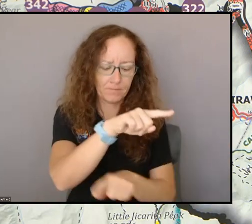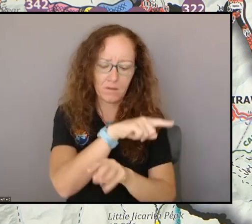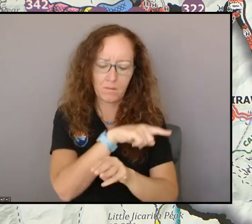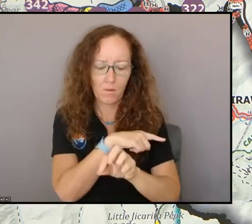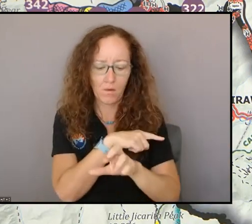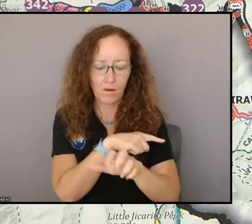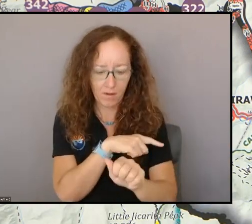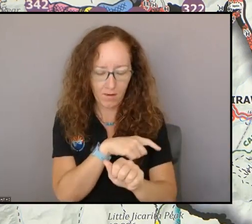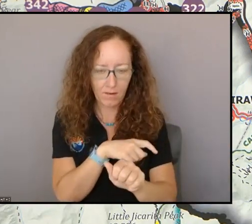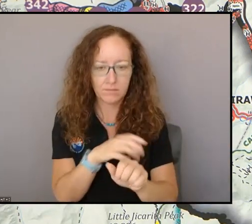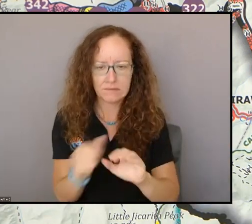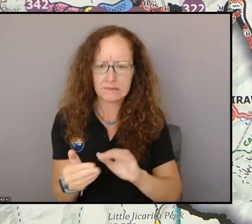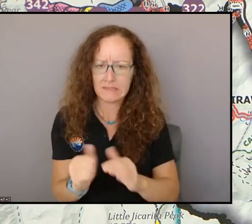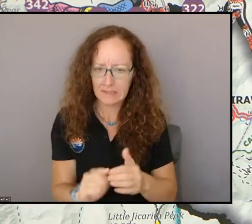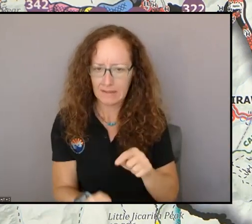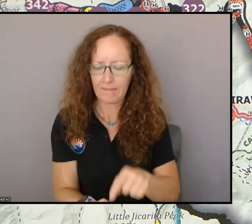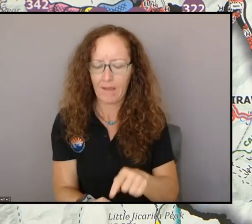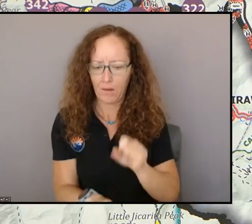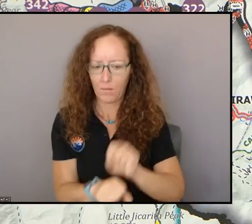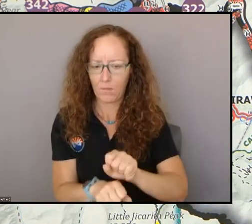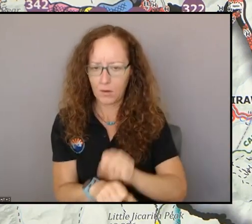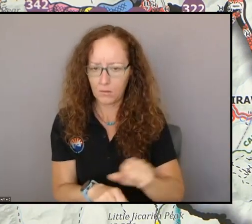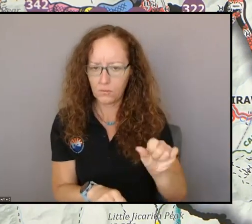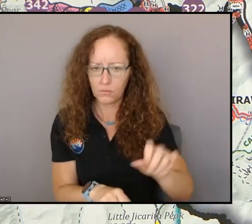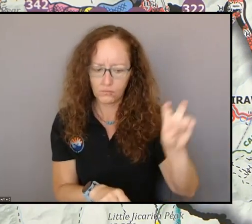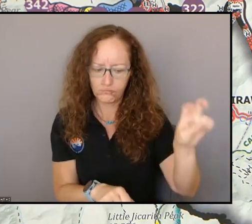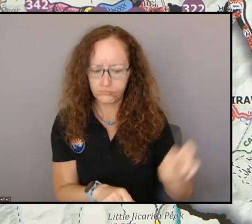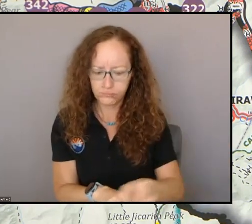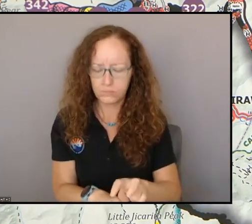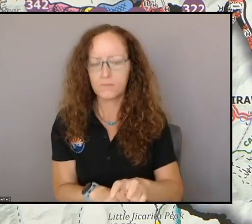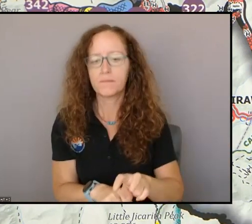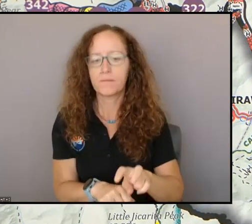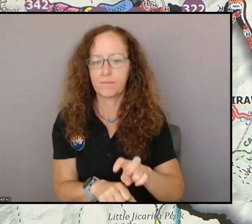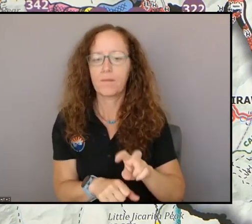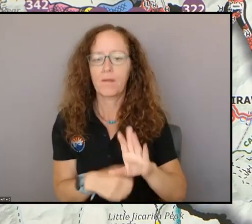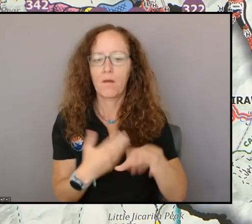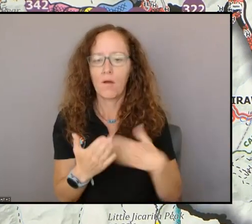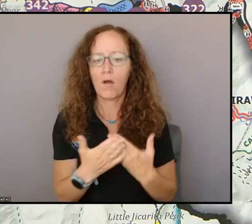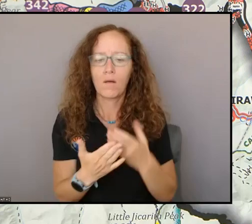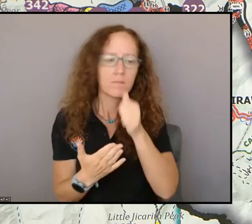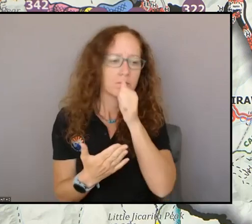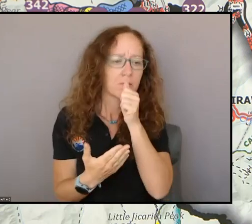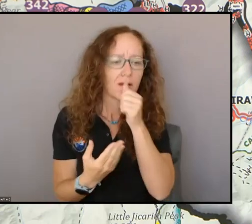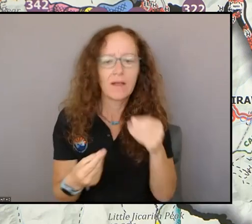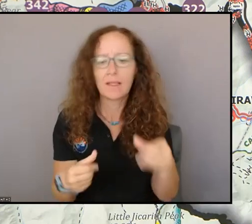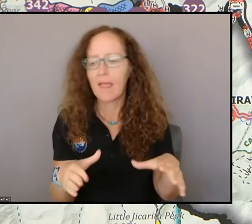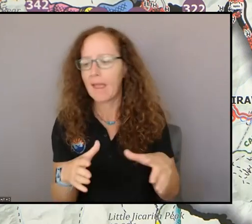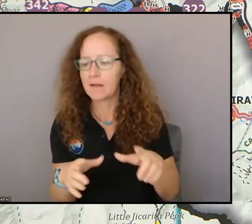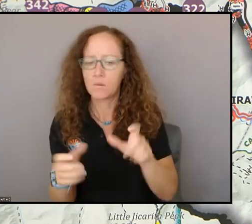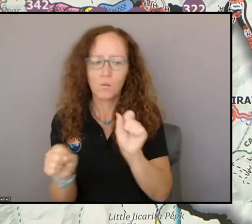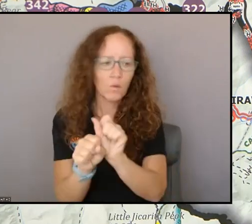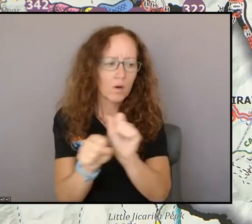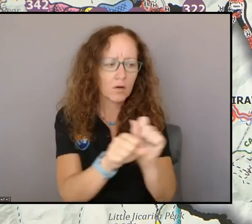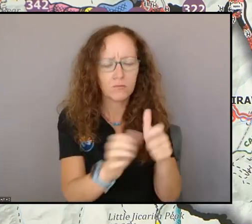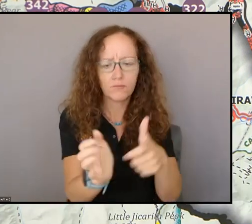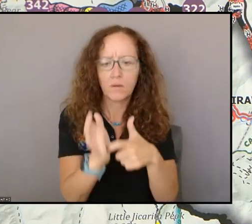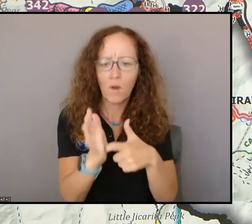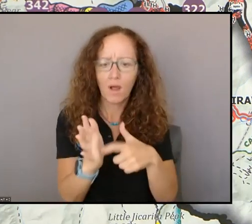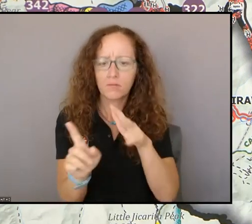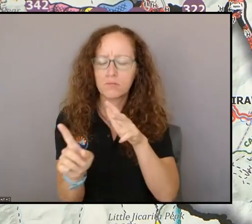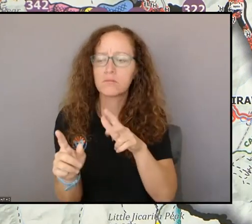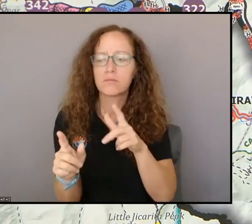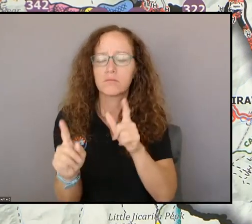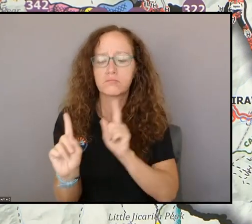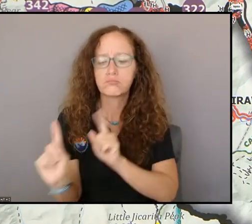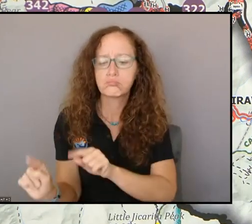just get all of those tasks complete on the private land areas and with the homeowners to repair any